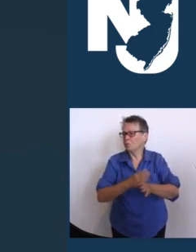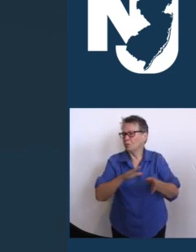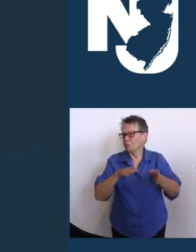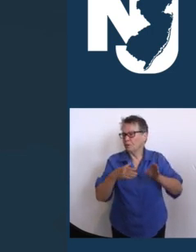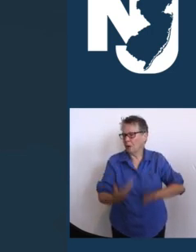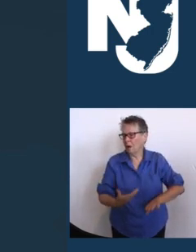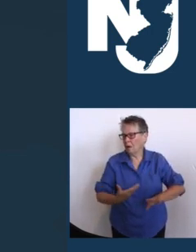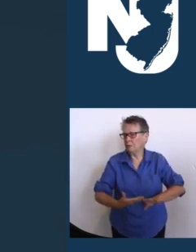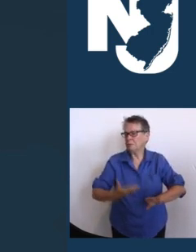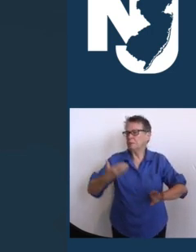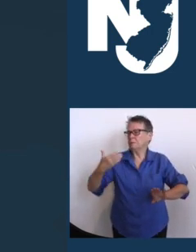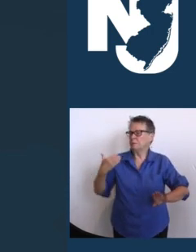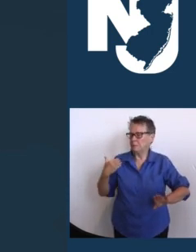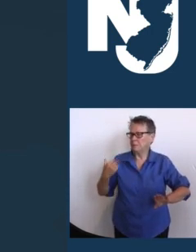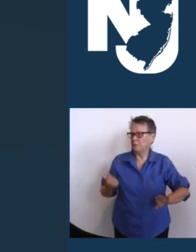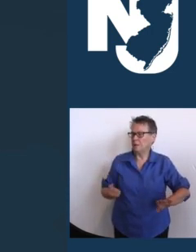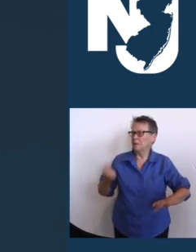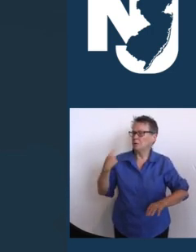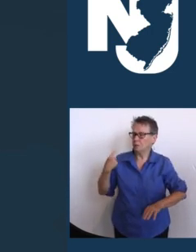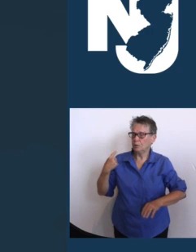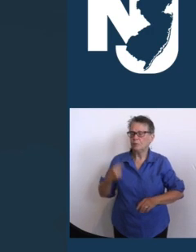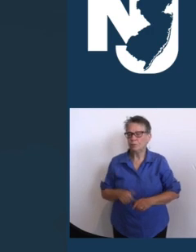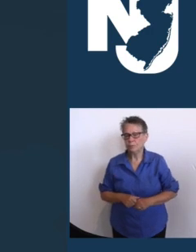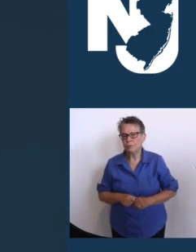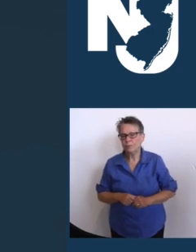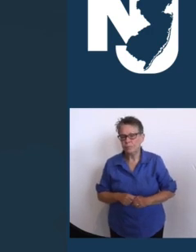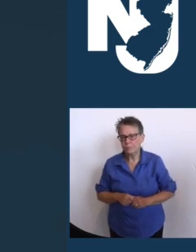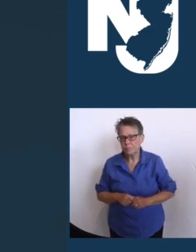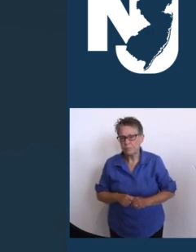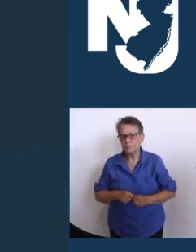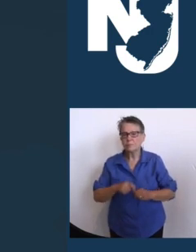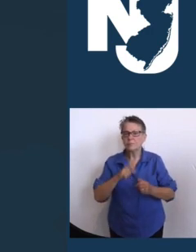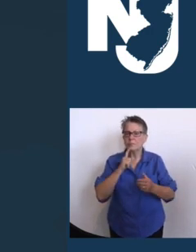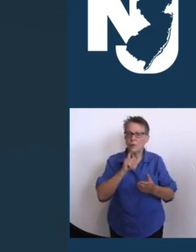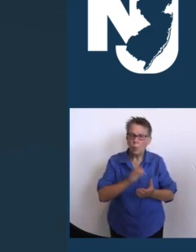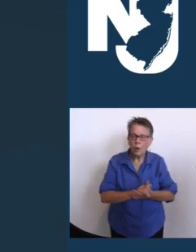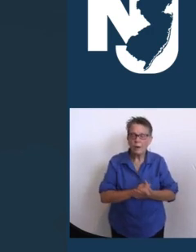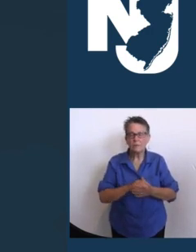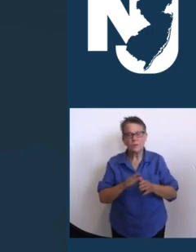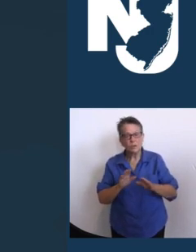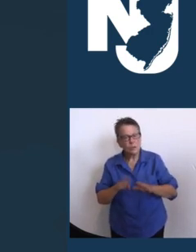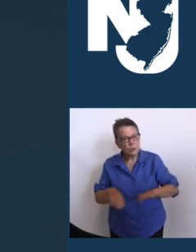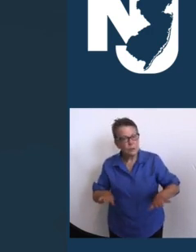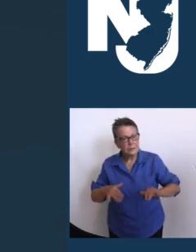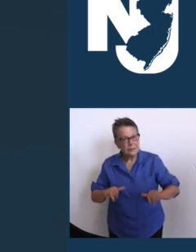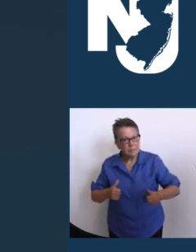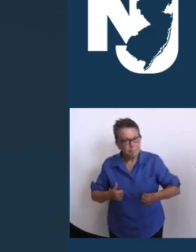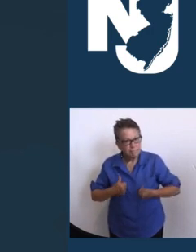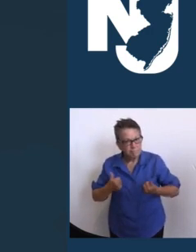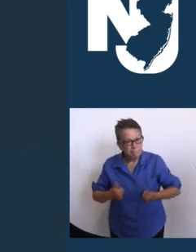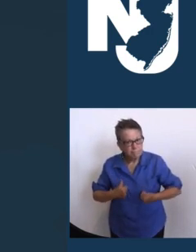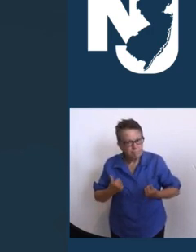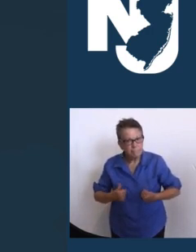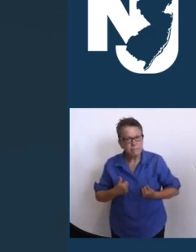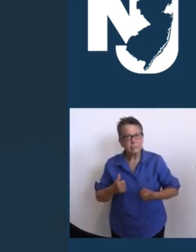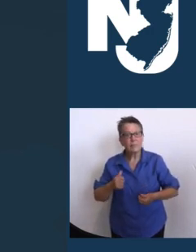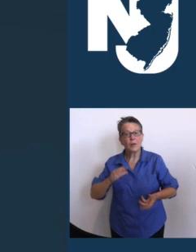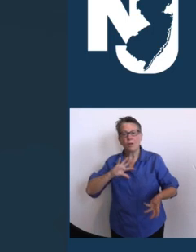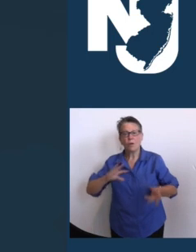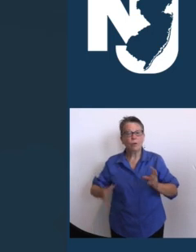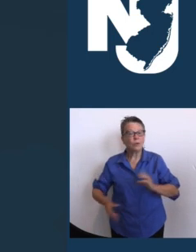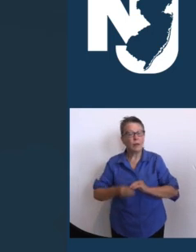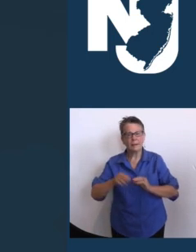great honor of speaking last week, Robin and Cliff, and their families, including his seven grandchildren, Becky,